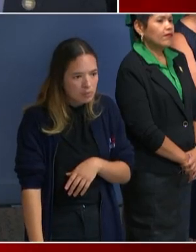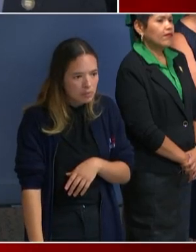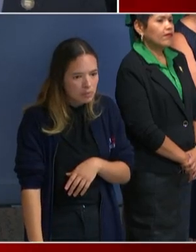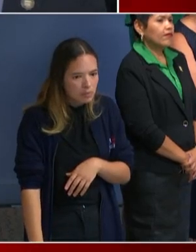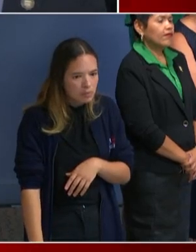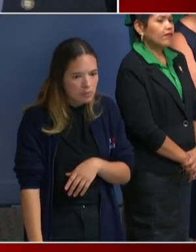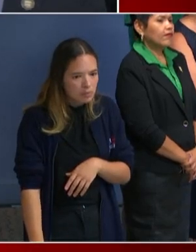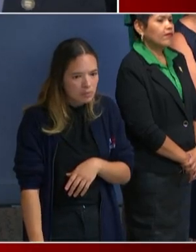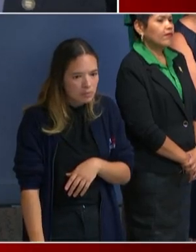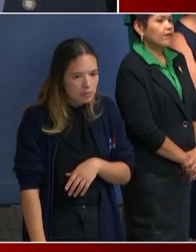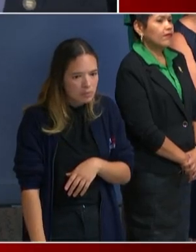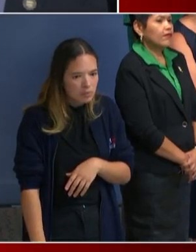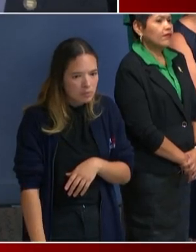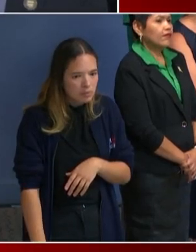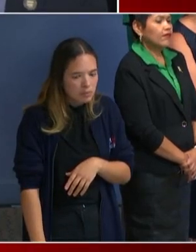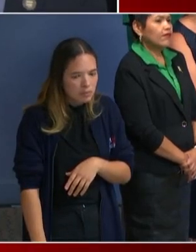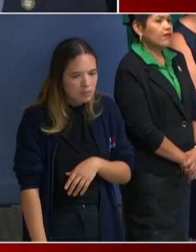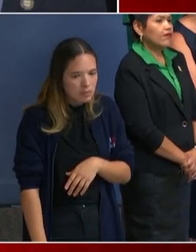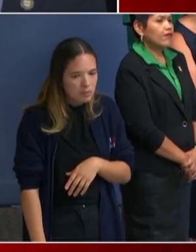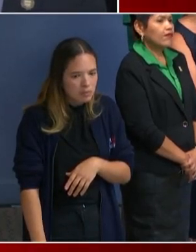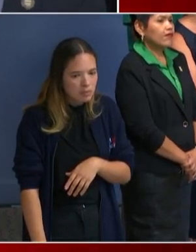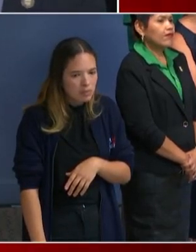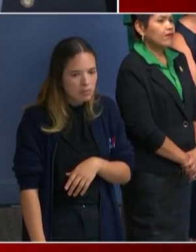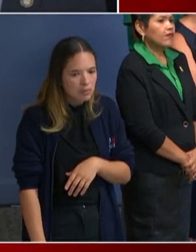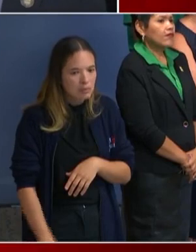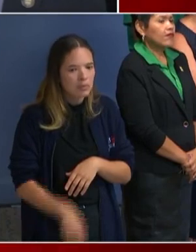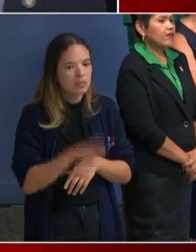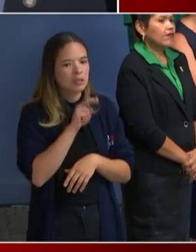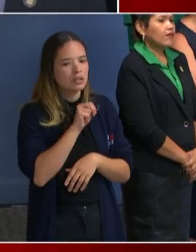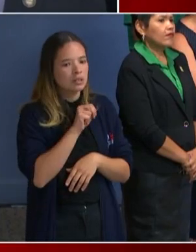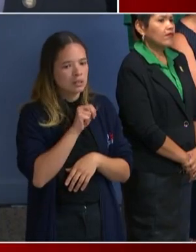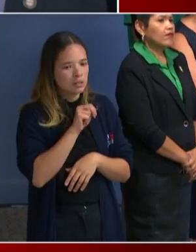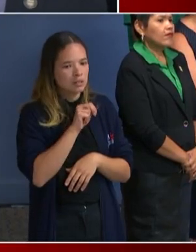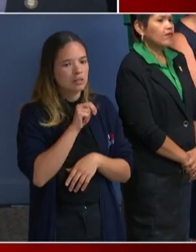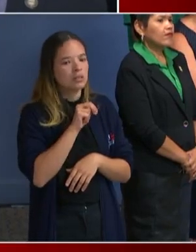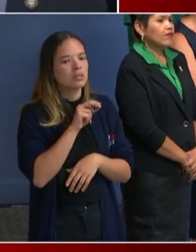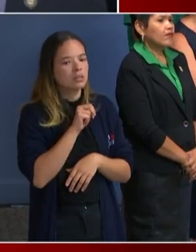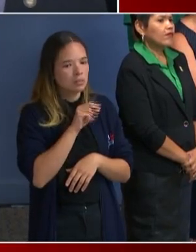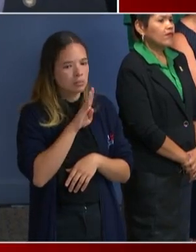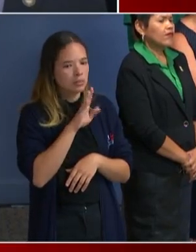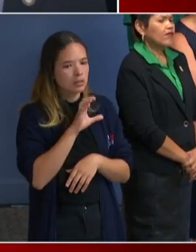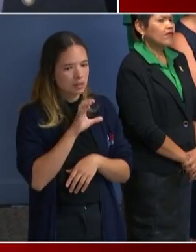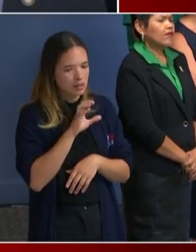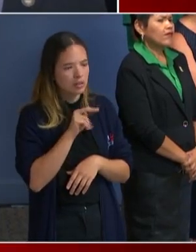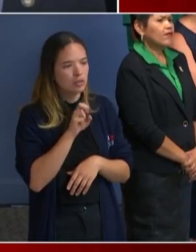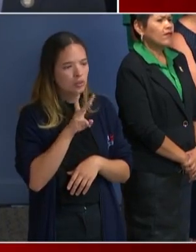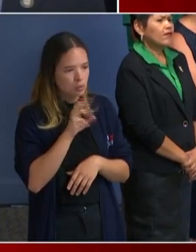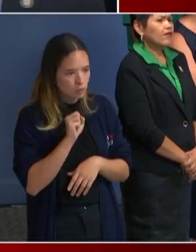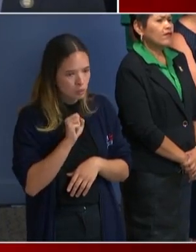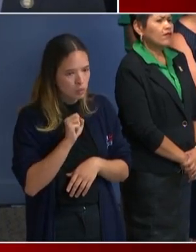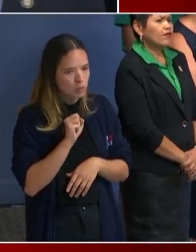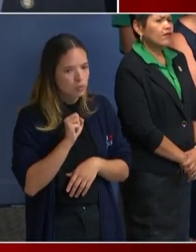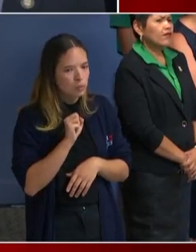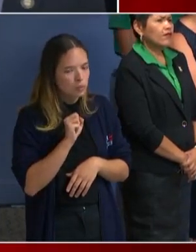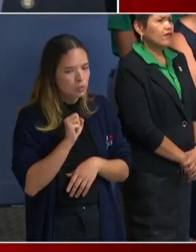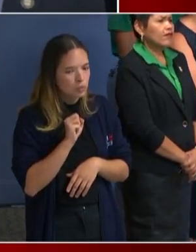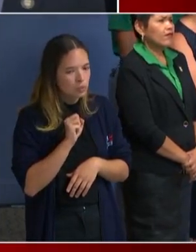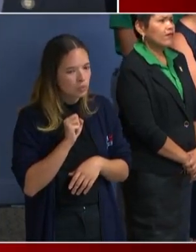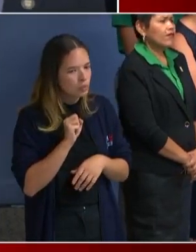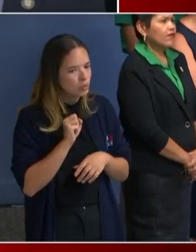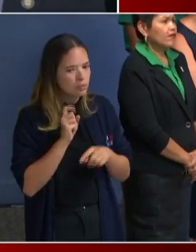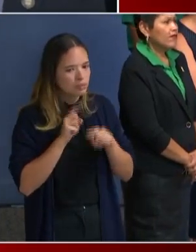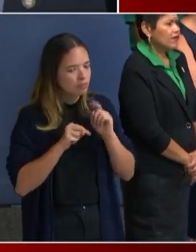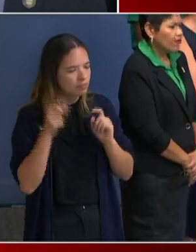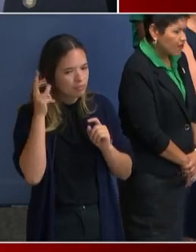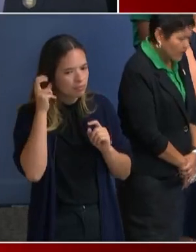Director Cleo Samira, but you posted her and brought back Karima Holmes, the person at the center of the state.